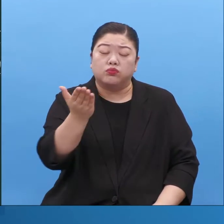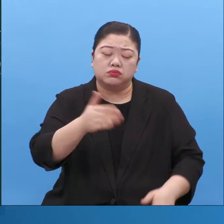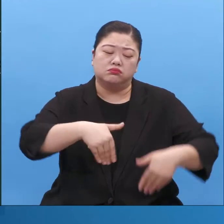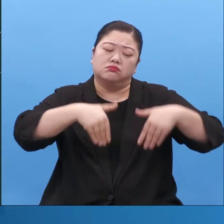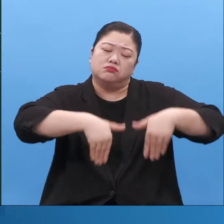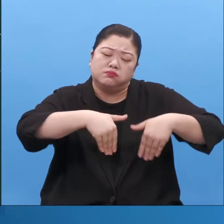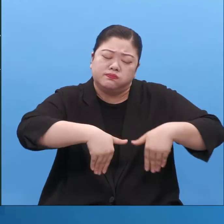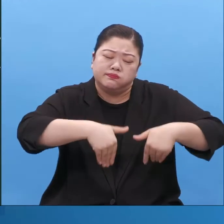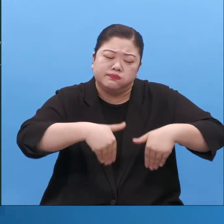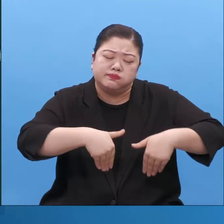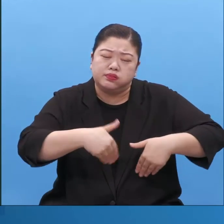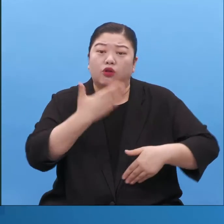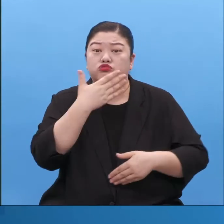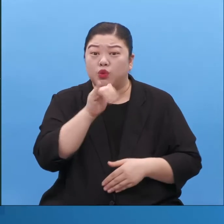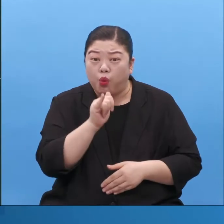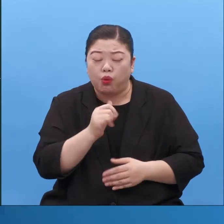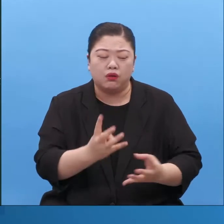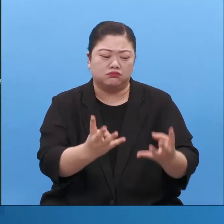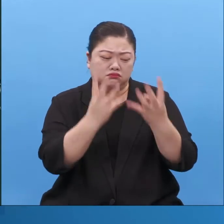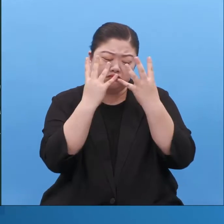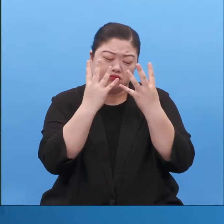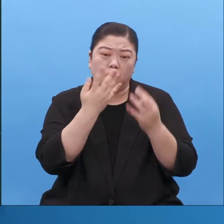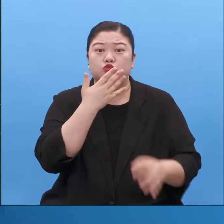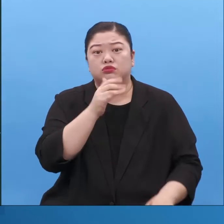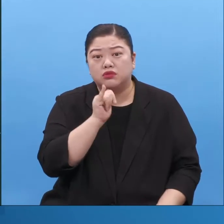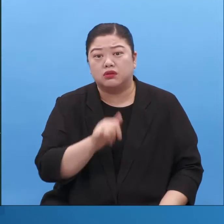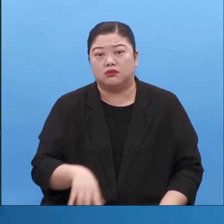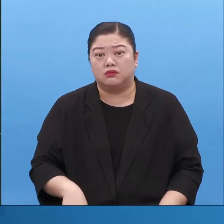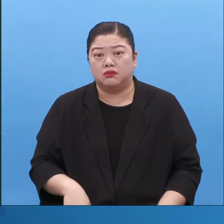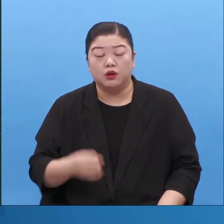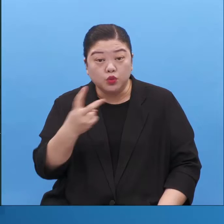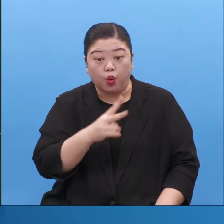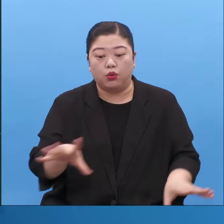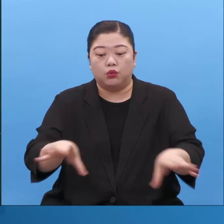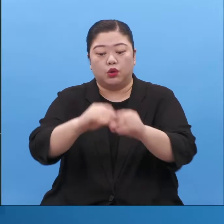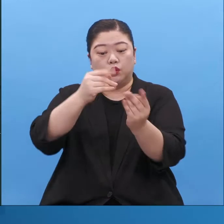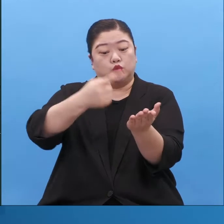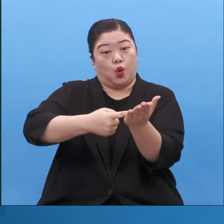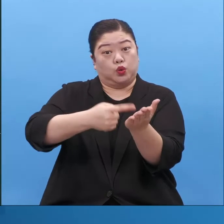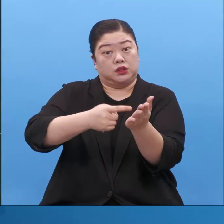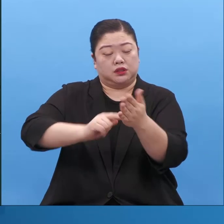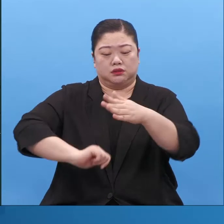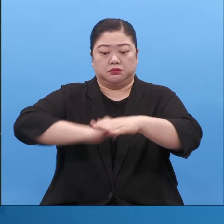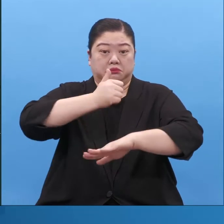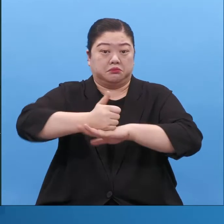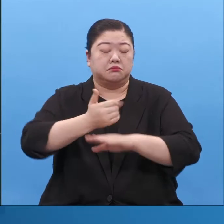That you can go as a slave you might even go to prison. That's true. you could even become governor.